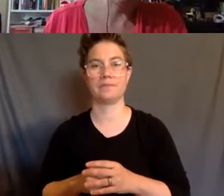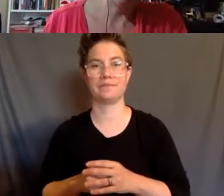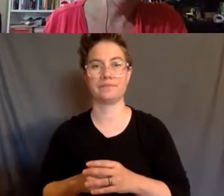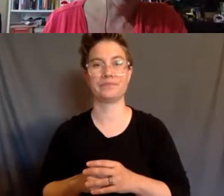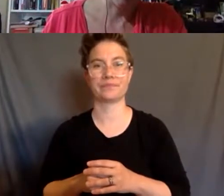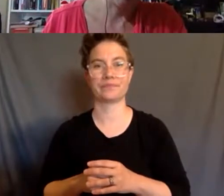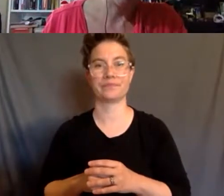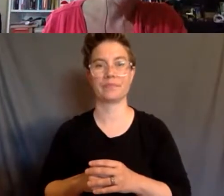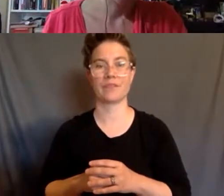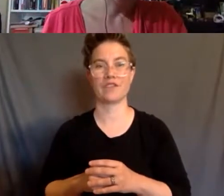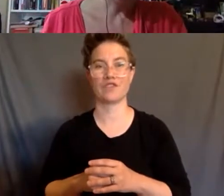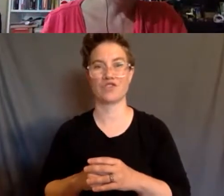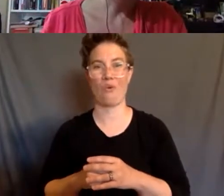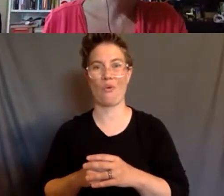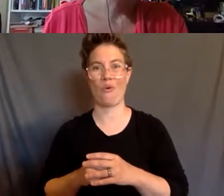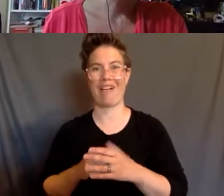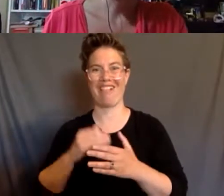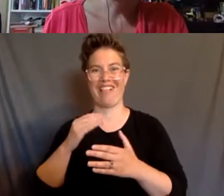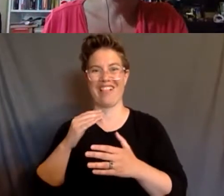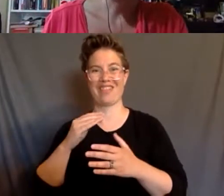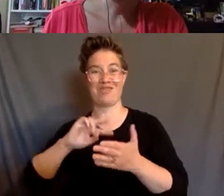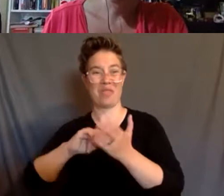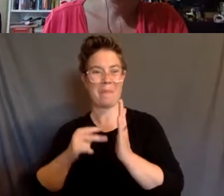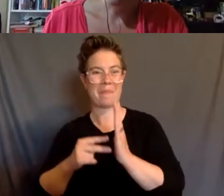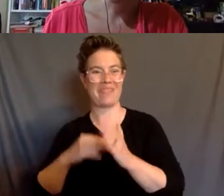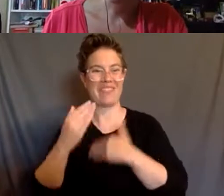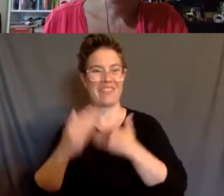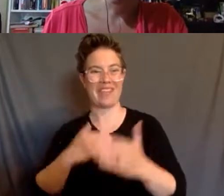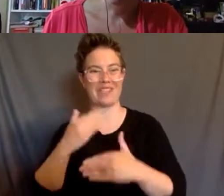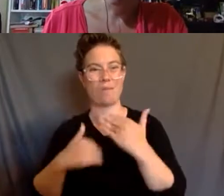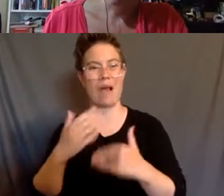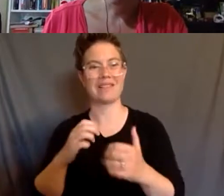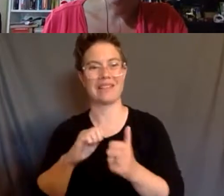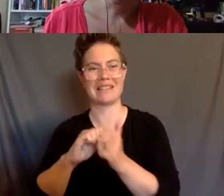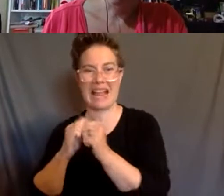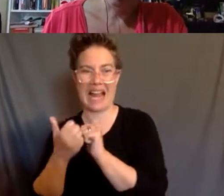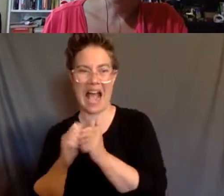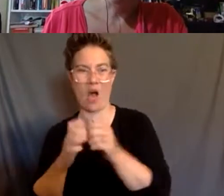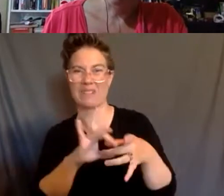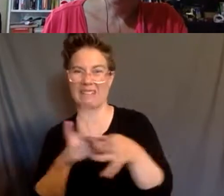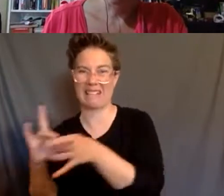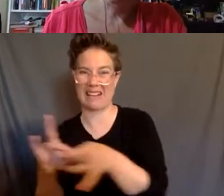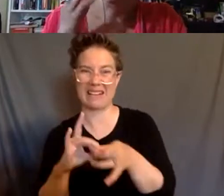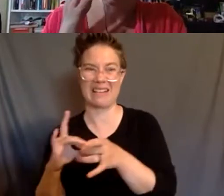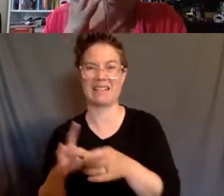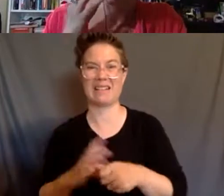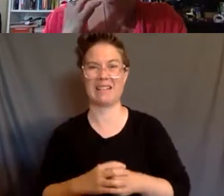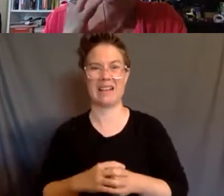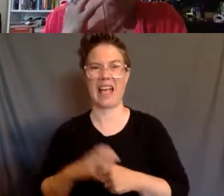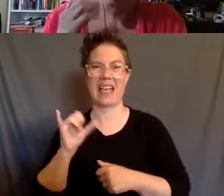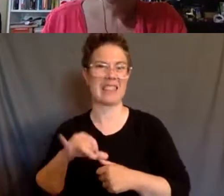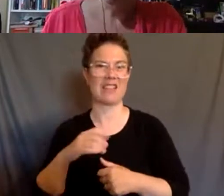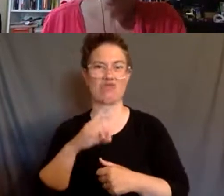touch with each other. Um, and I think that that, you know, is something that, um, is really